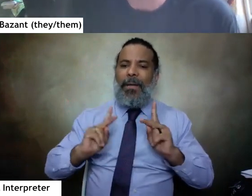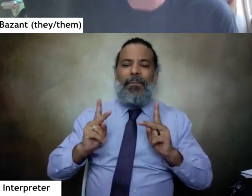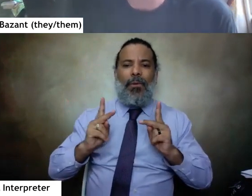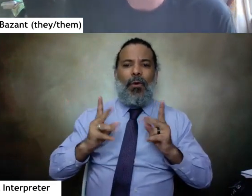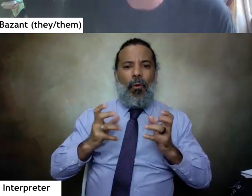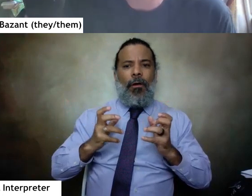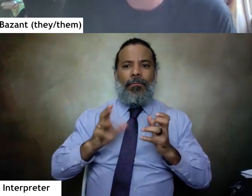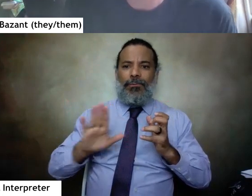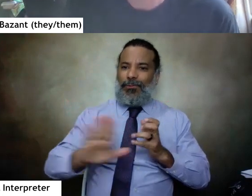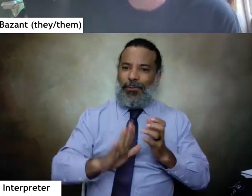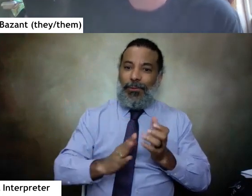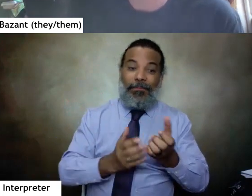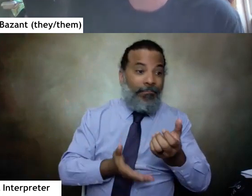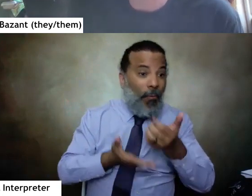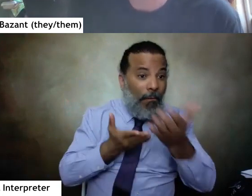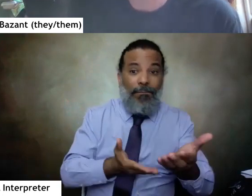of help and participation